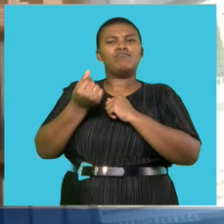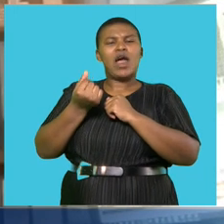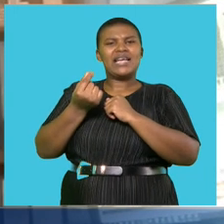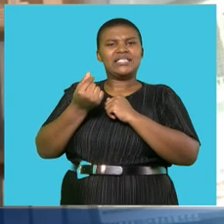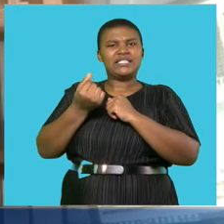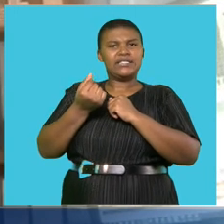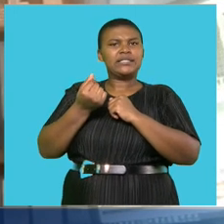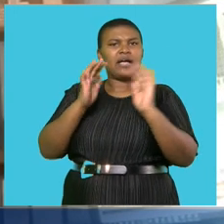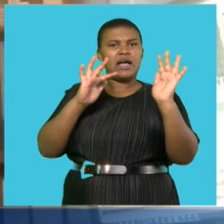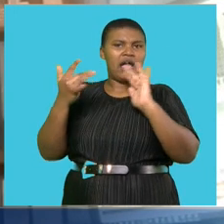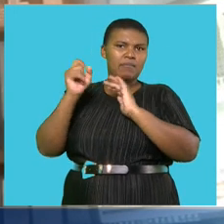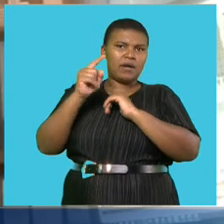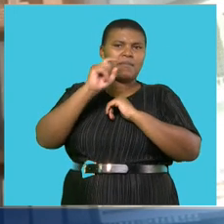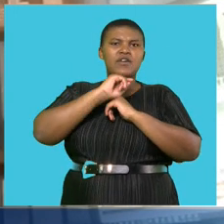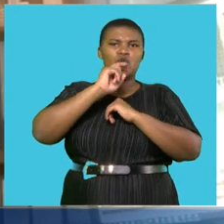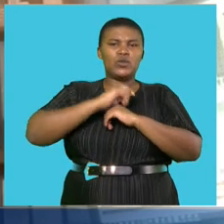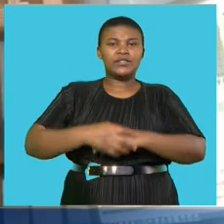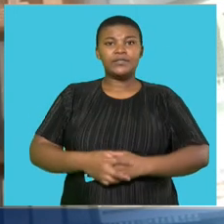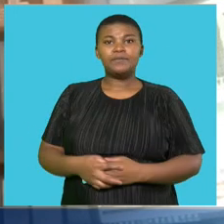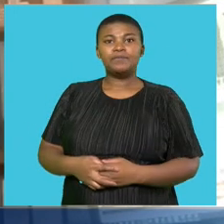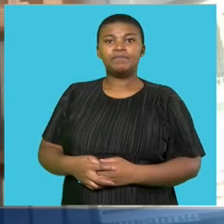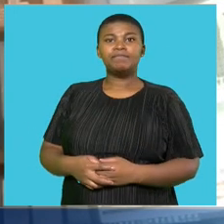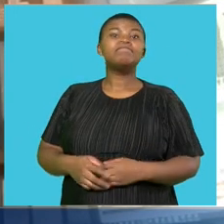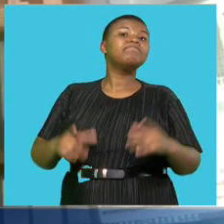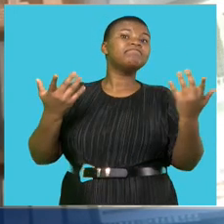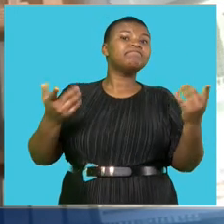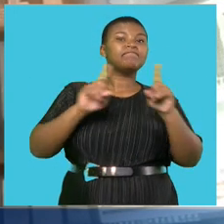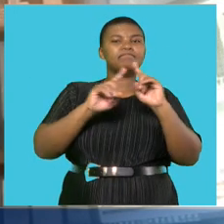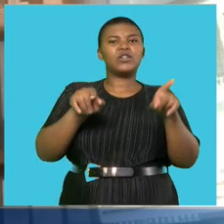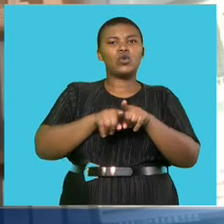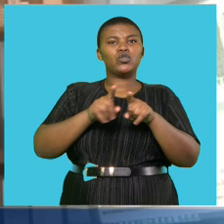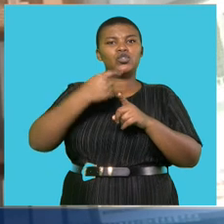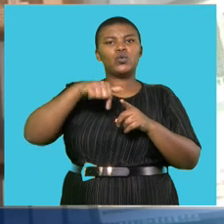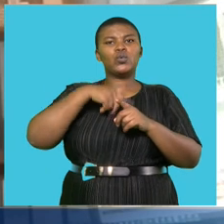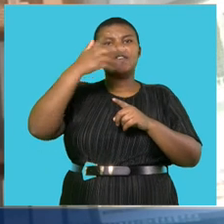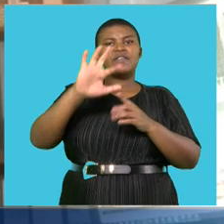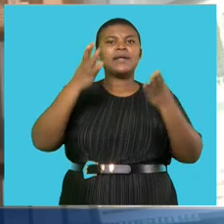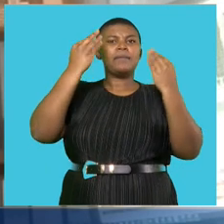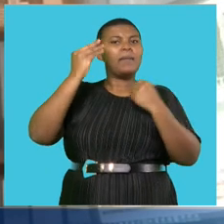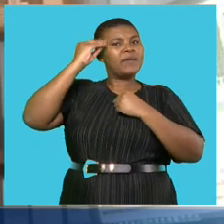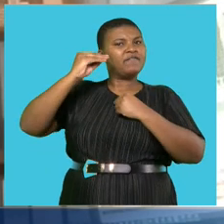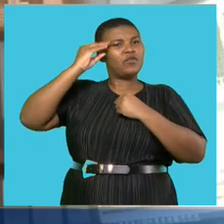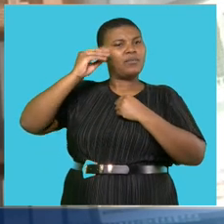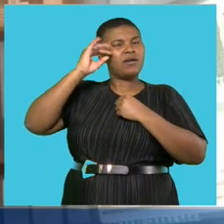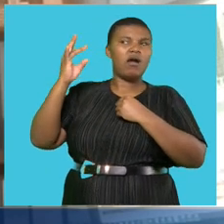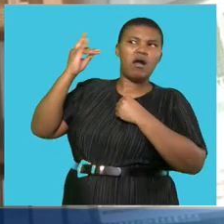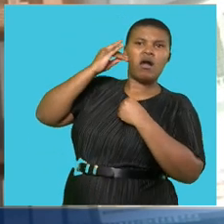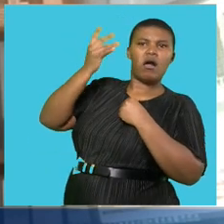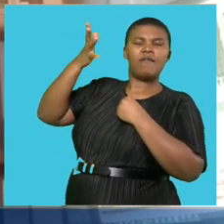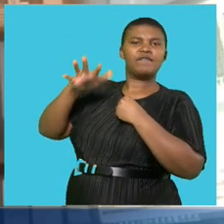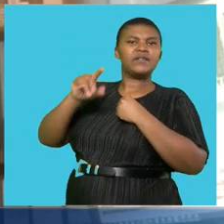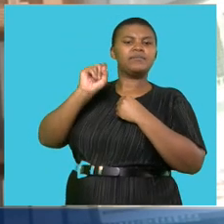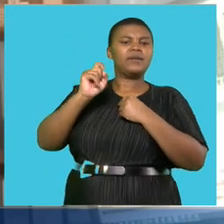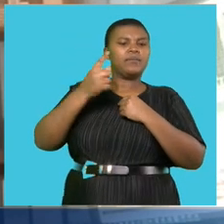higher to this level where it's sitting at $85. But also, we got some data out of China, which was showing that